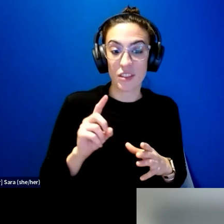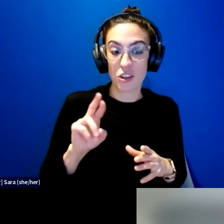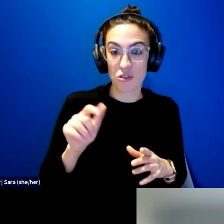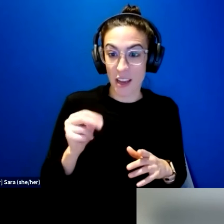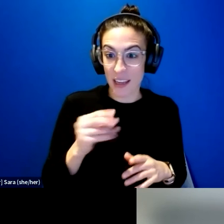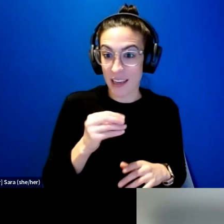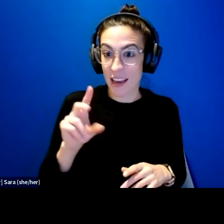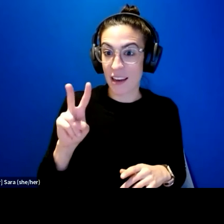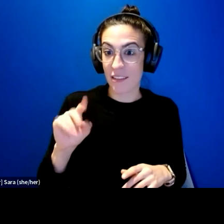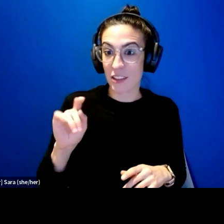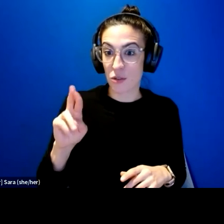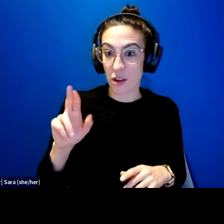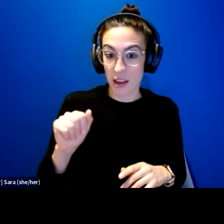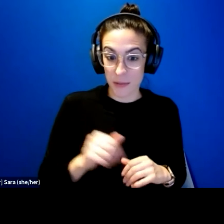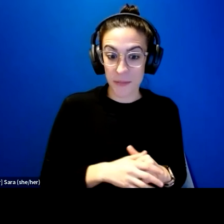Victoria.